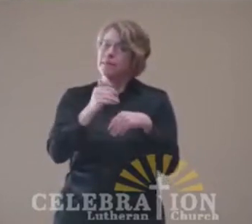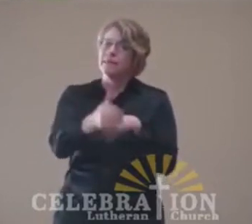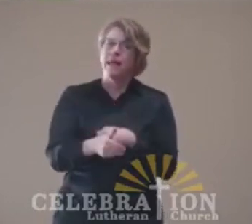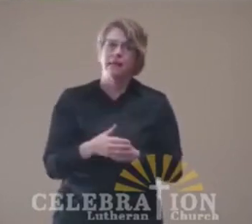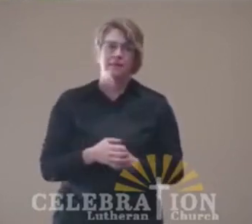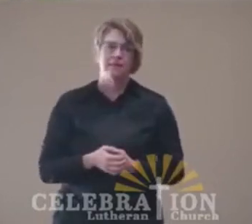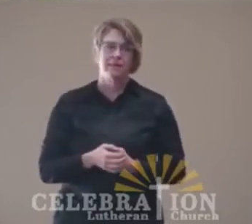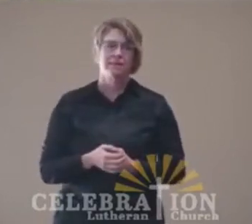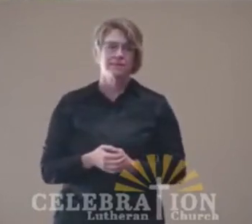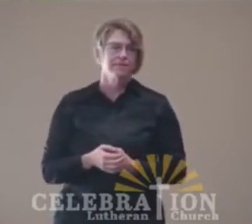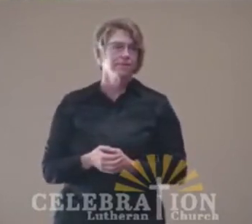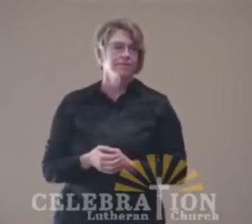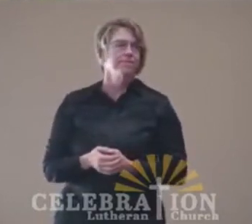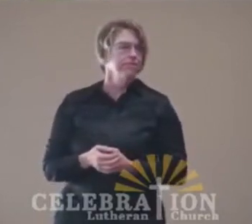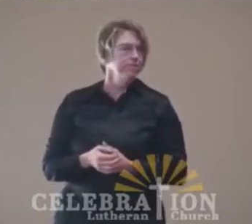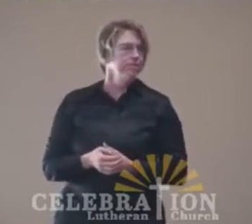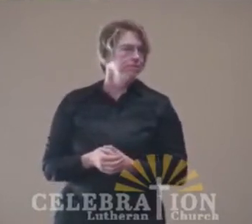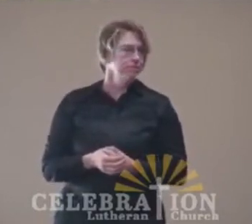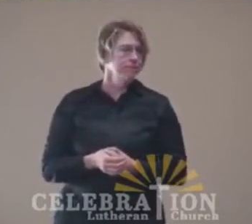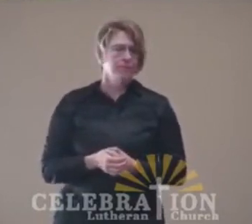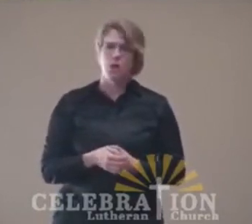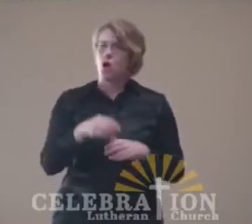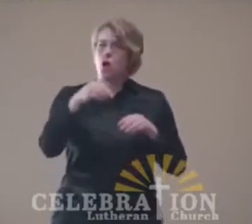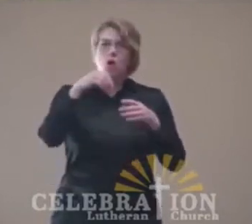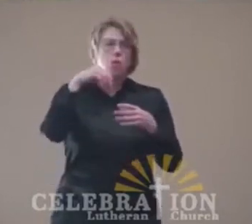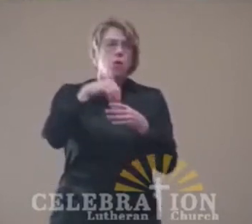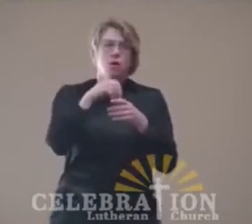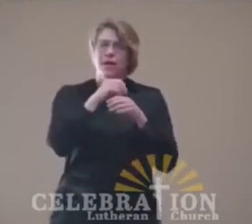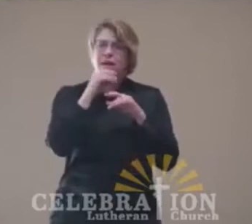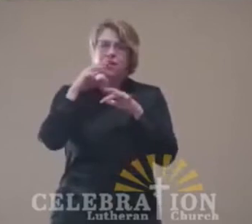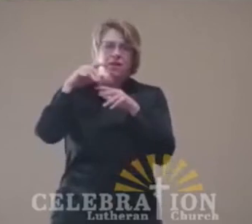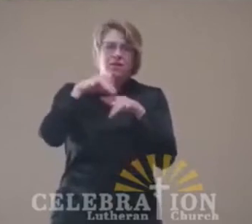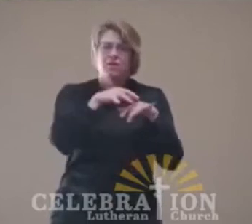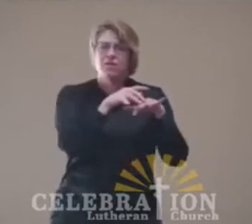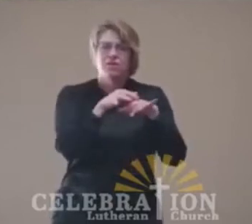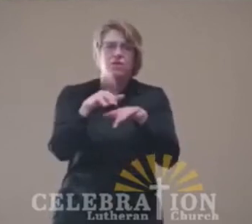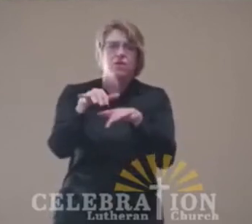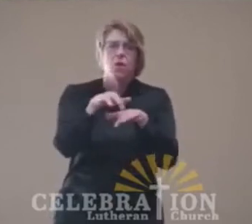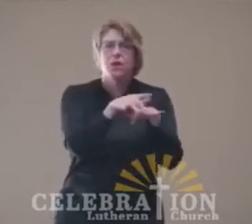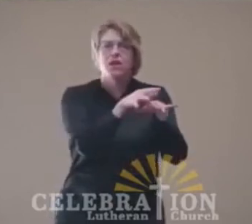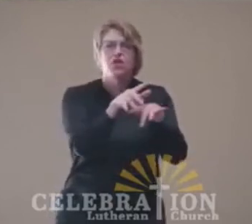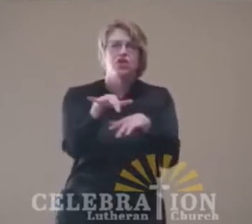We end up in the ever-flowing stream of righteousness.